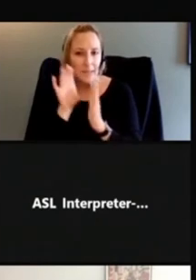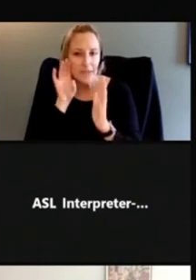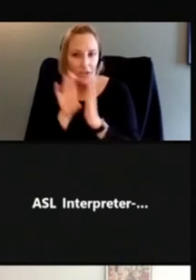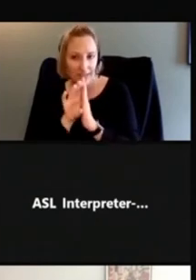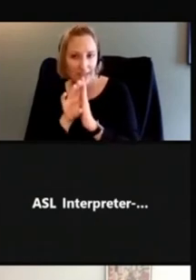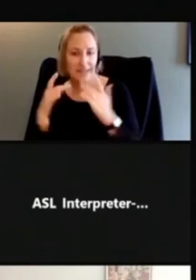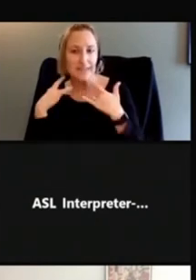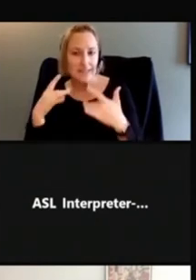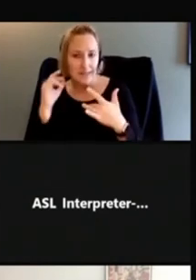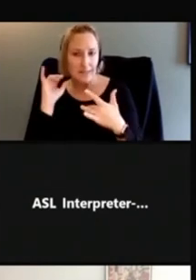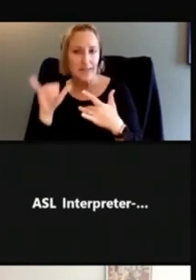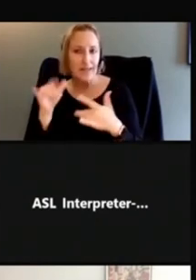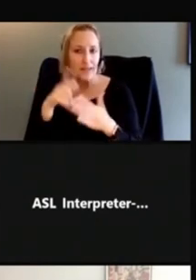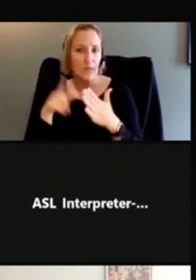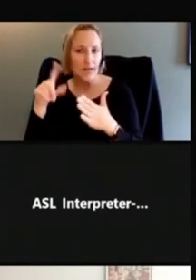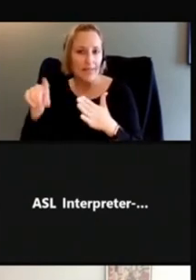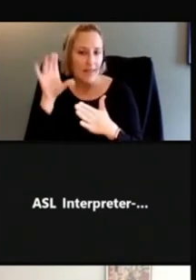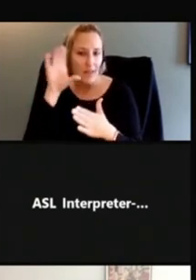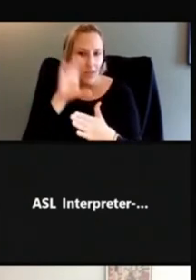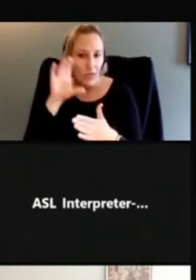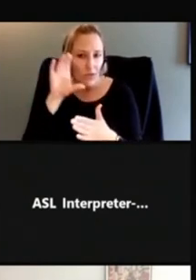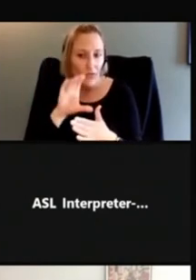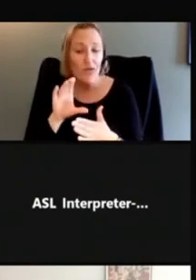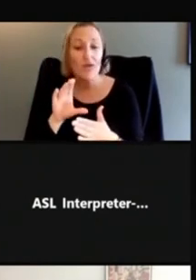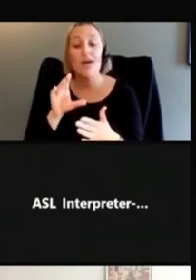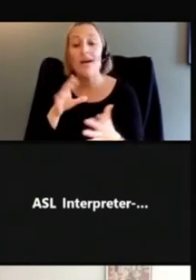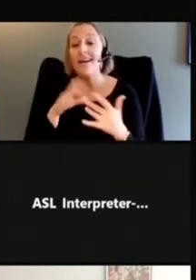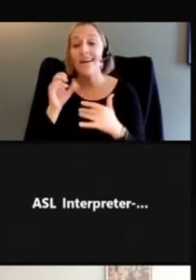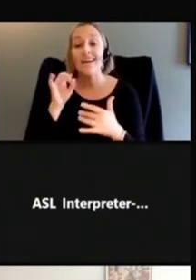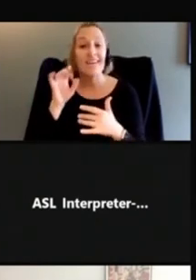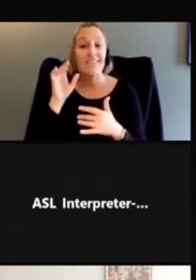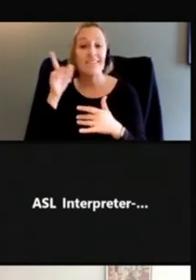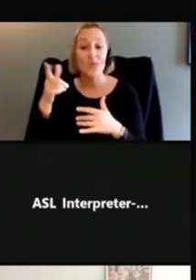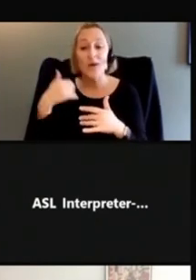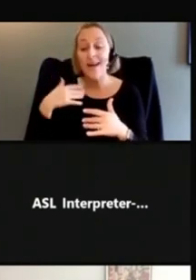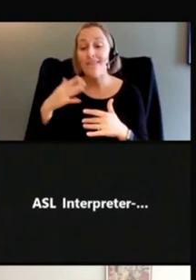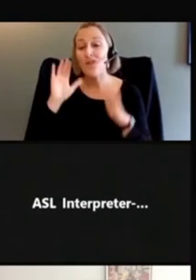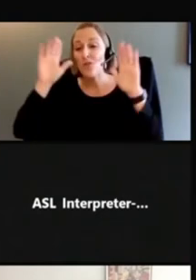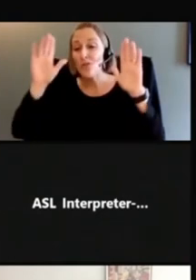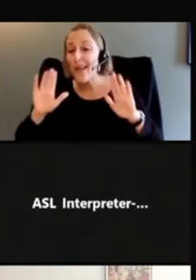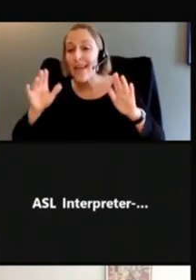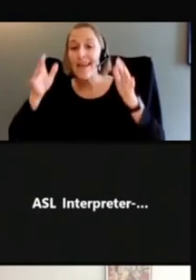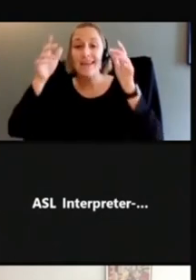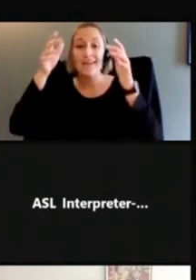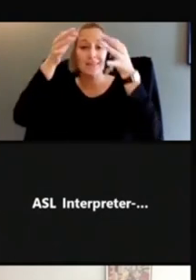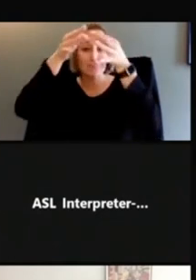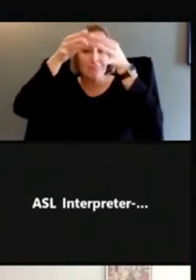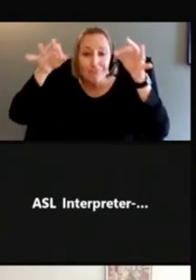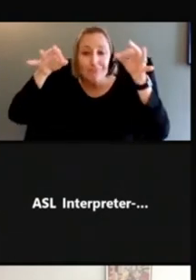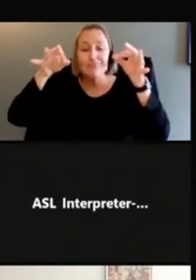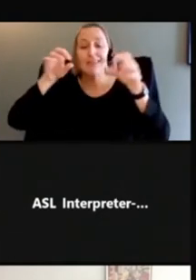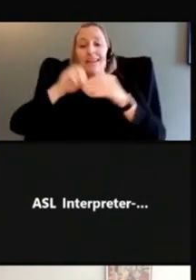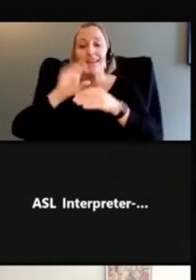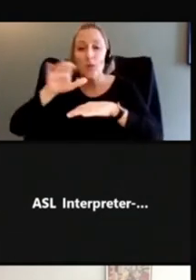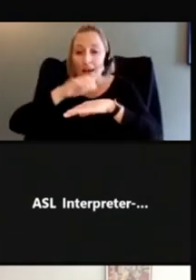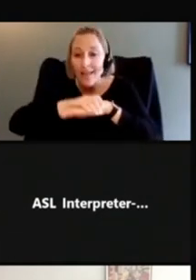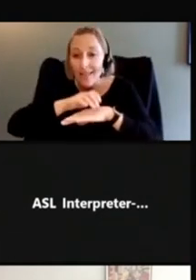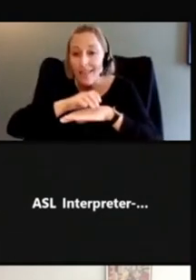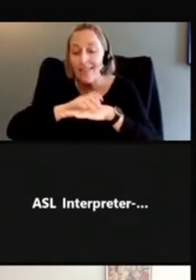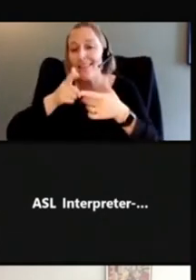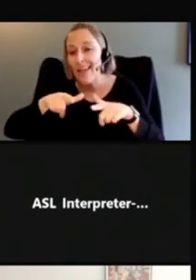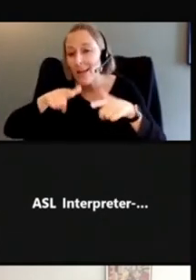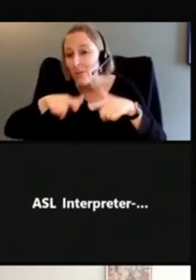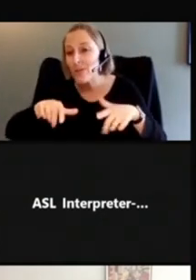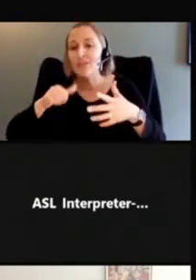what they look at first. So even if you have a great header, even if it is in the language you speak, you can still miss